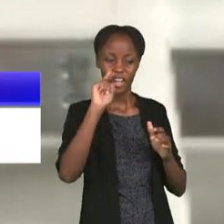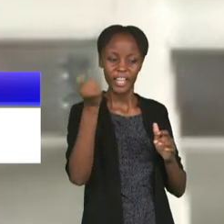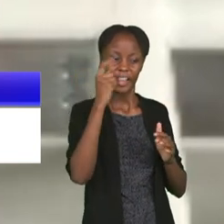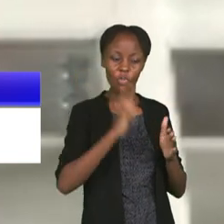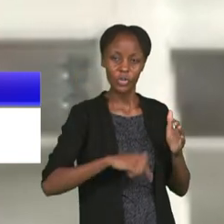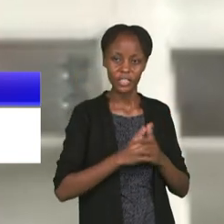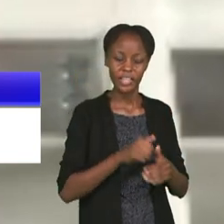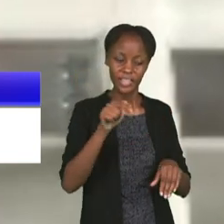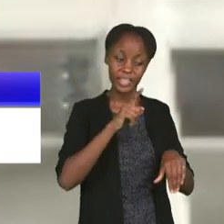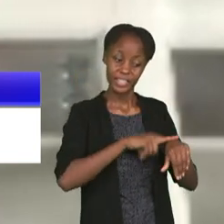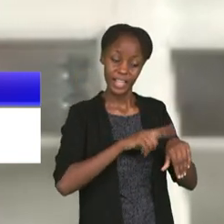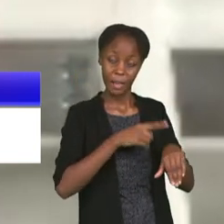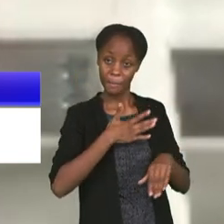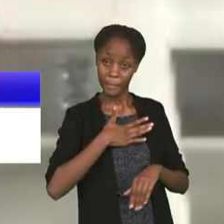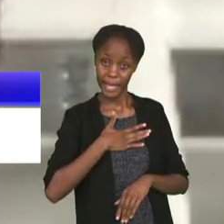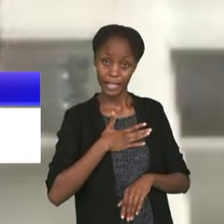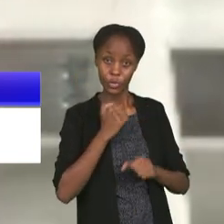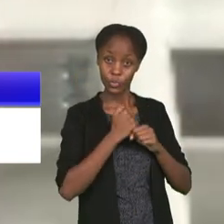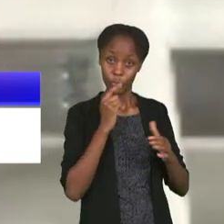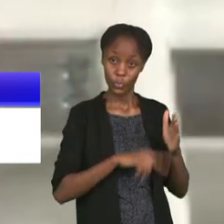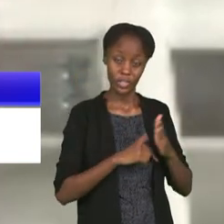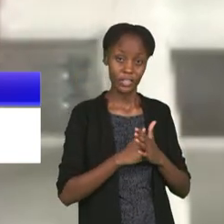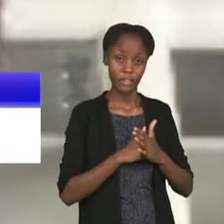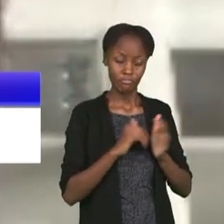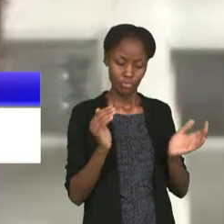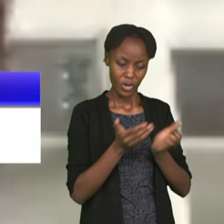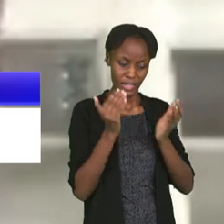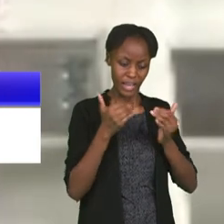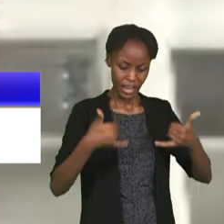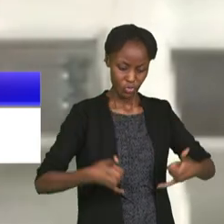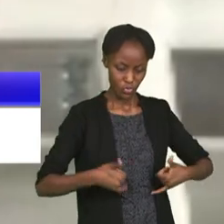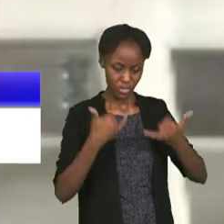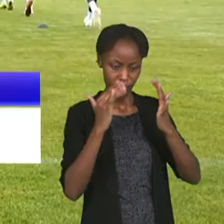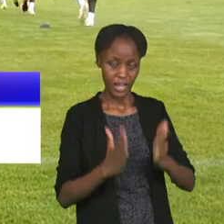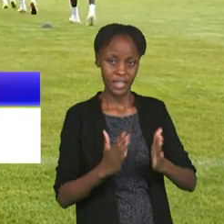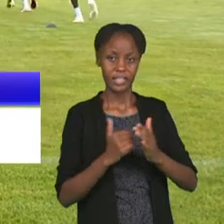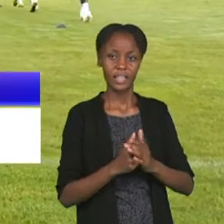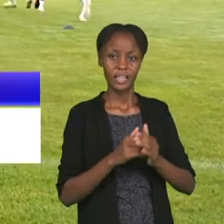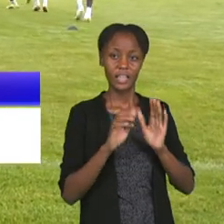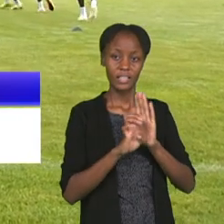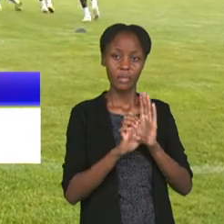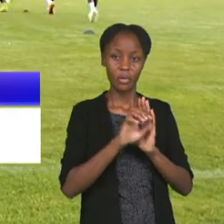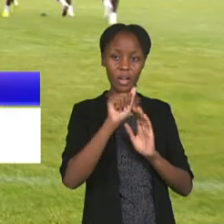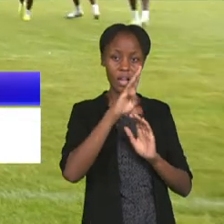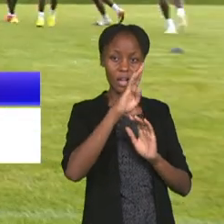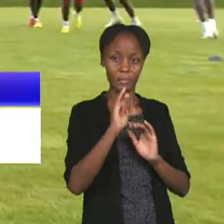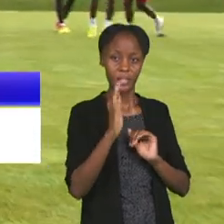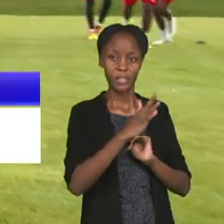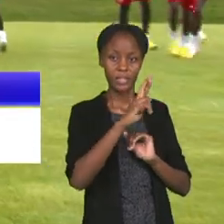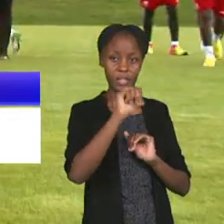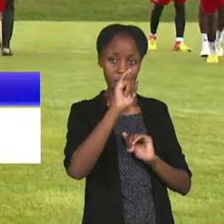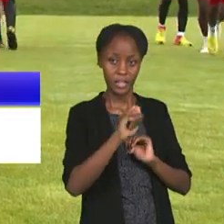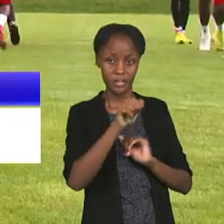at this time, for me, it was to bring young players like Avire, to give him some